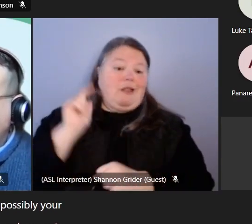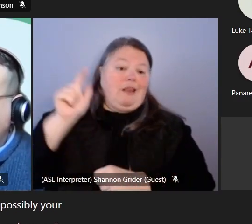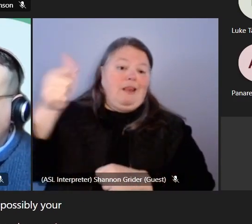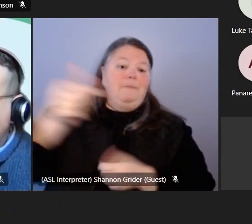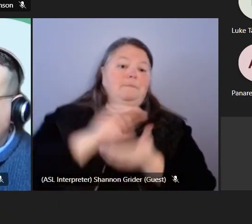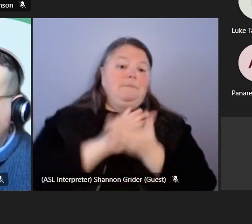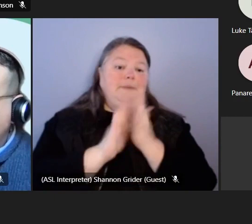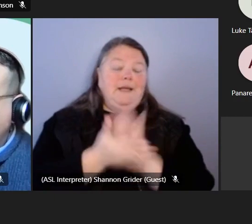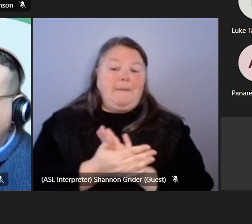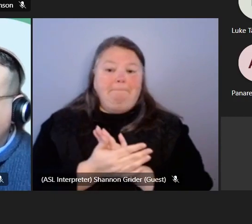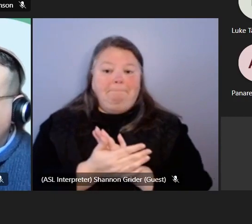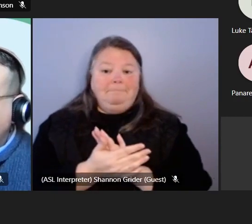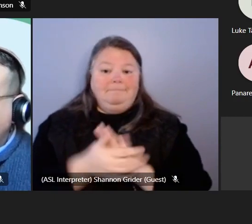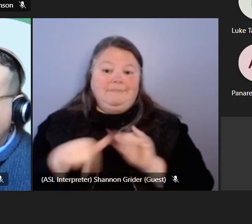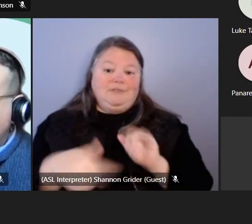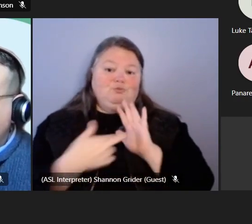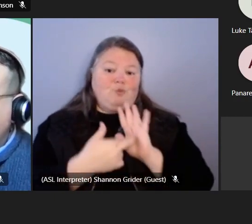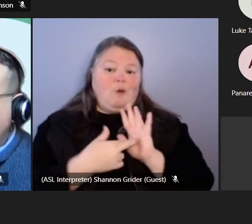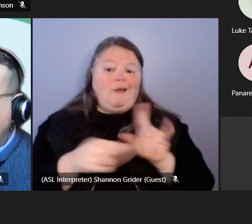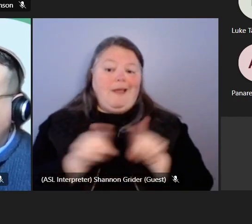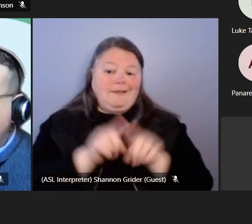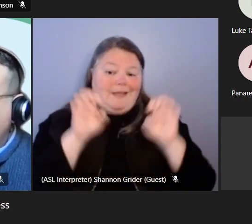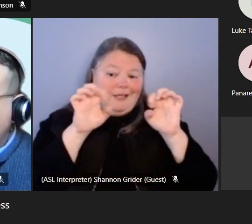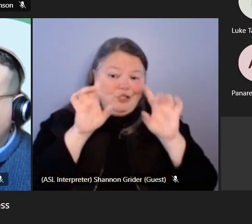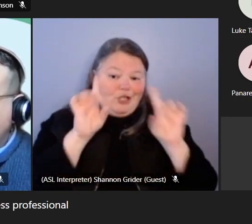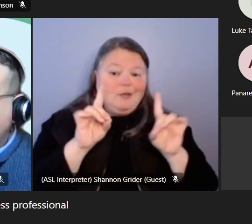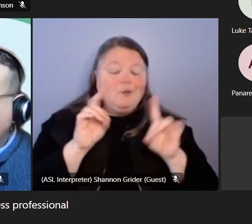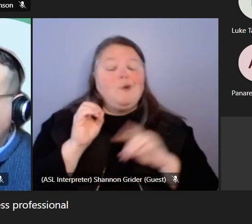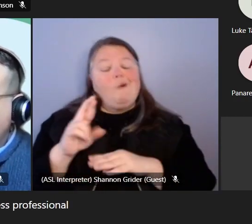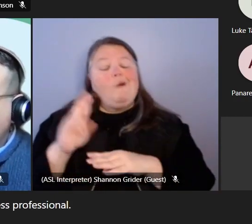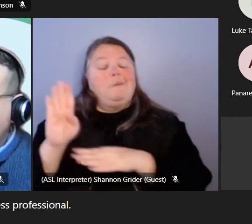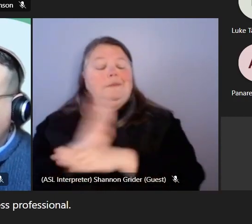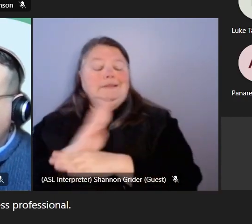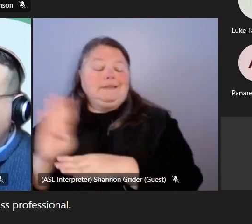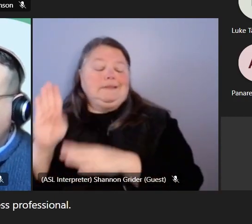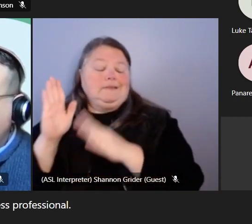in this role as an educator or as a business professional